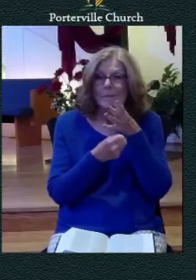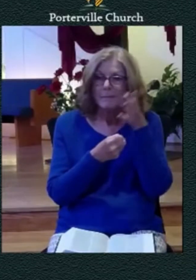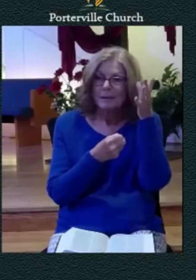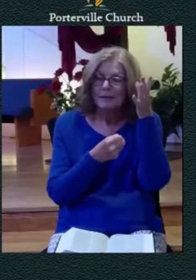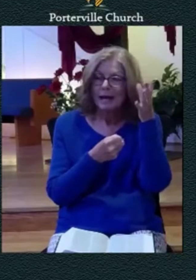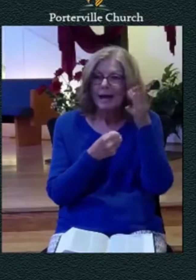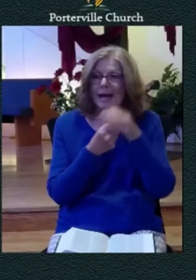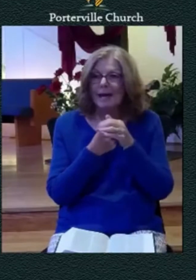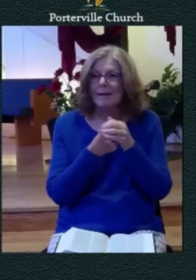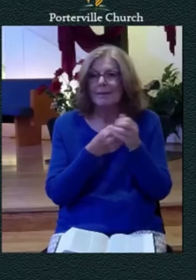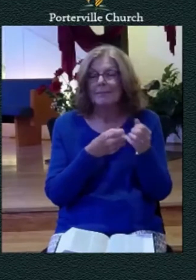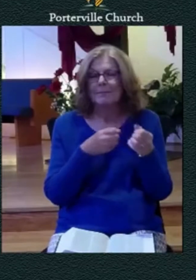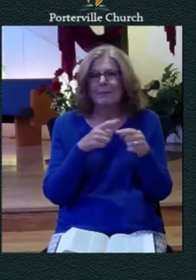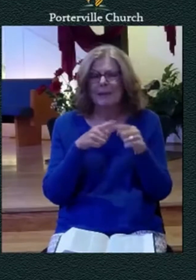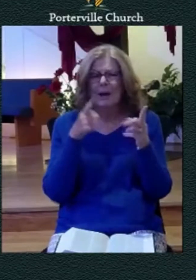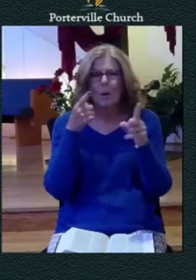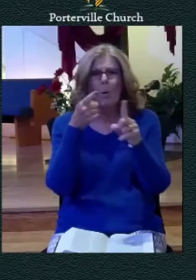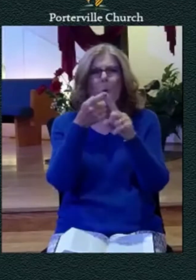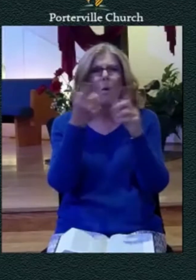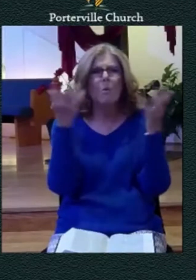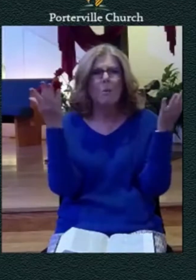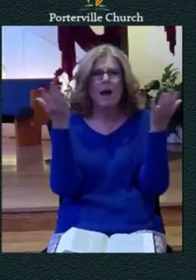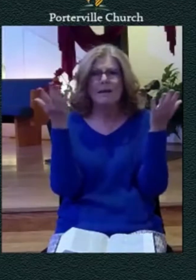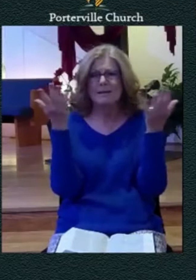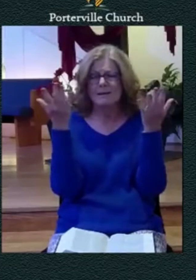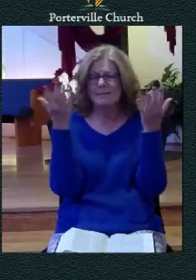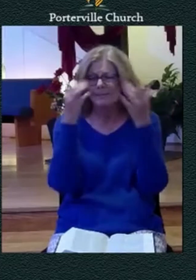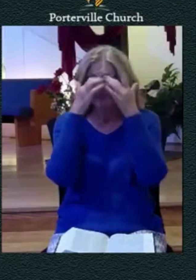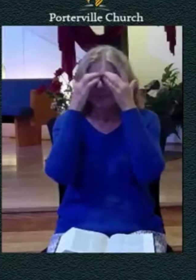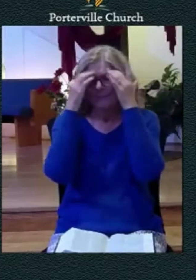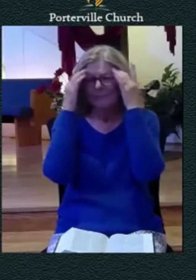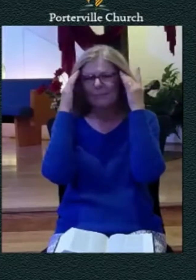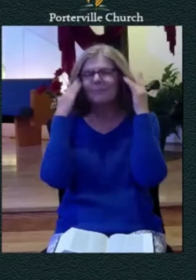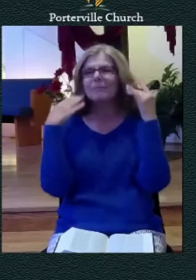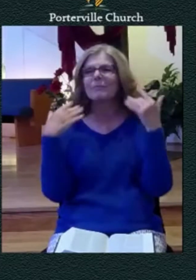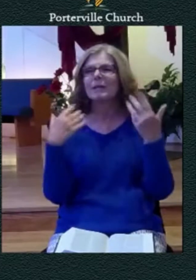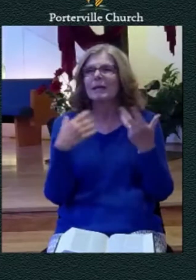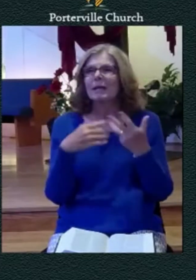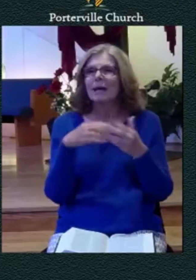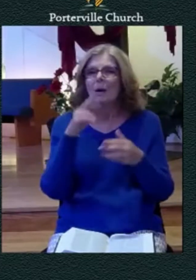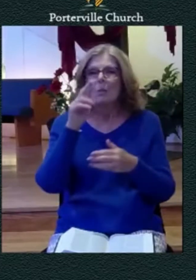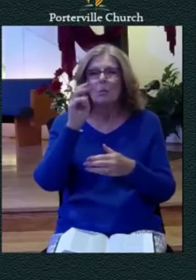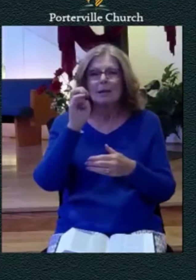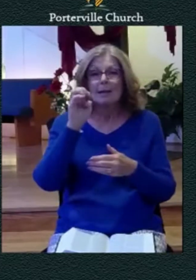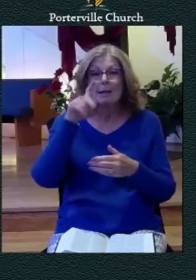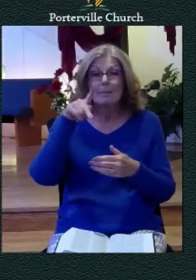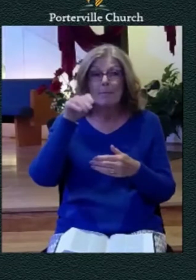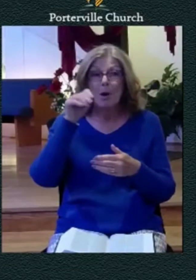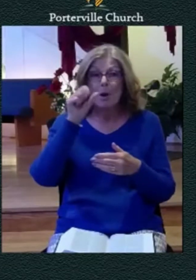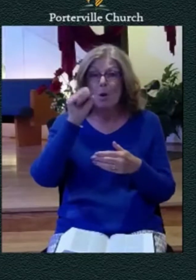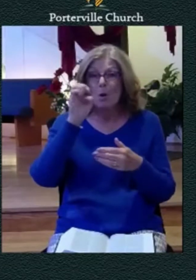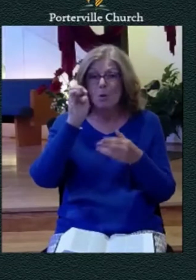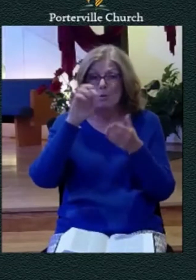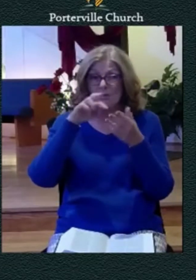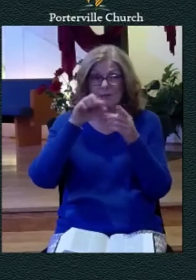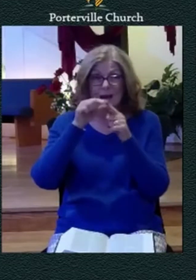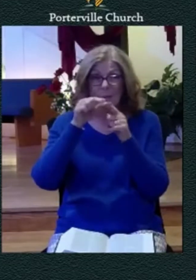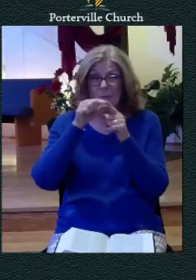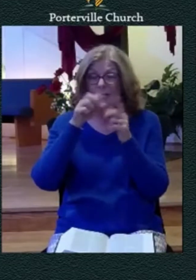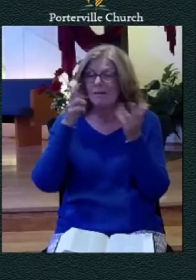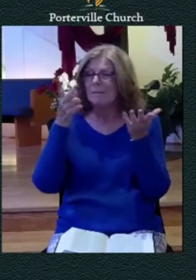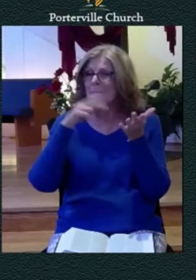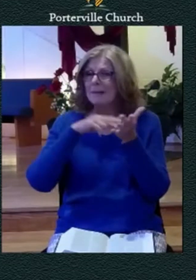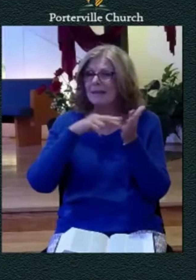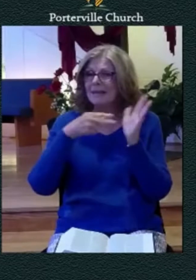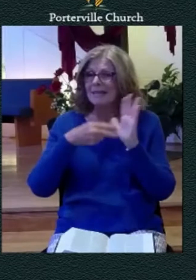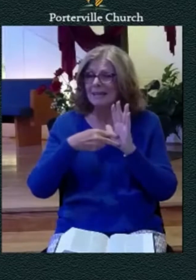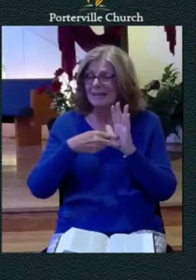whole goal here is this idea of repose what does it mean in the face of